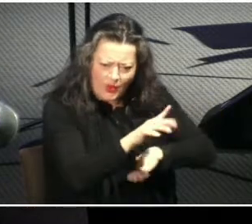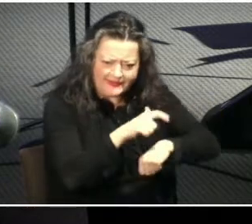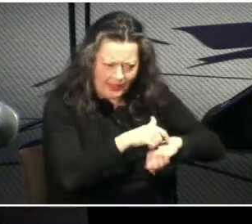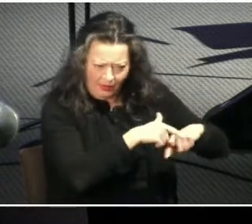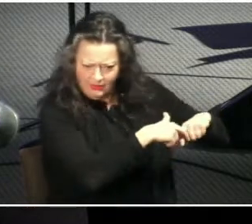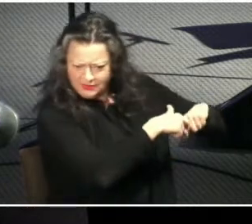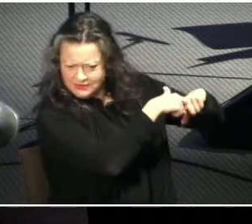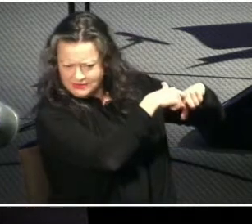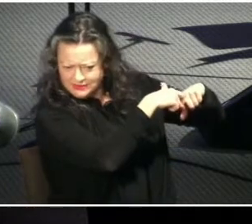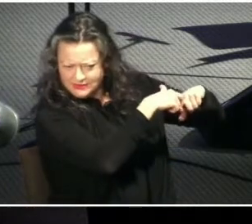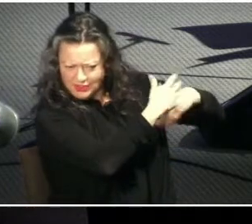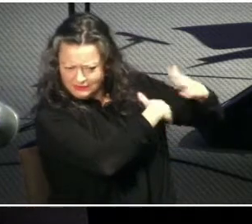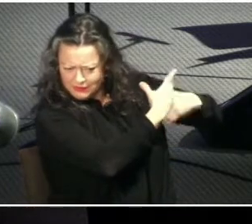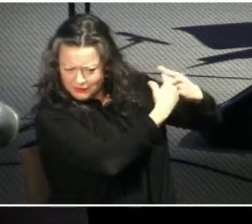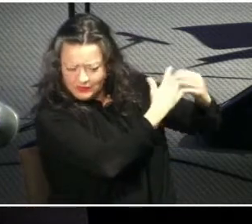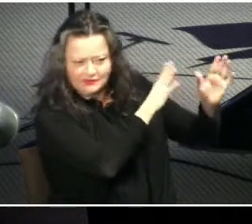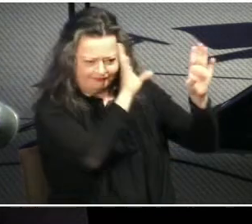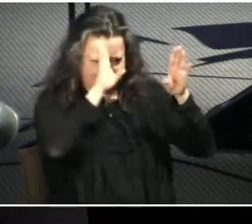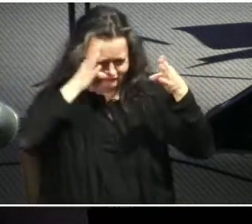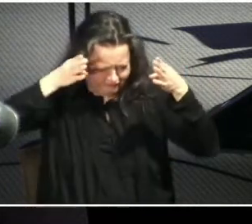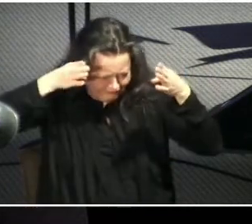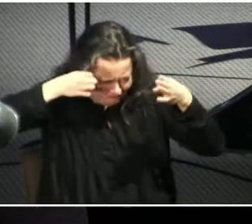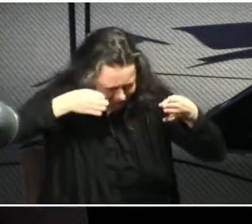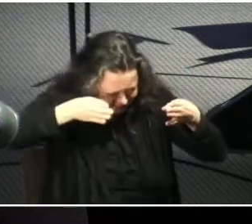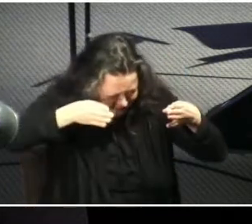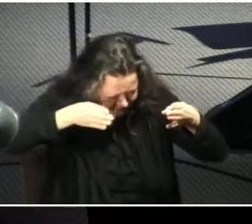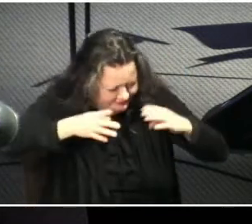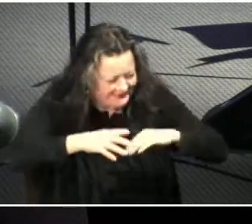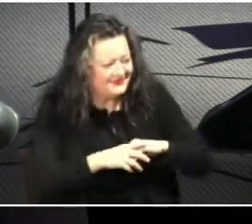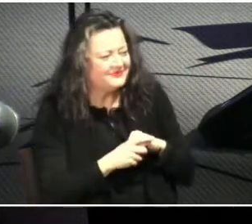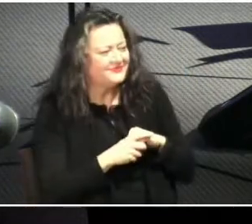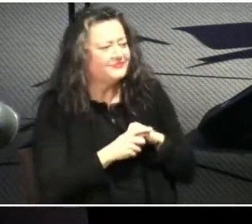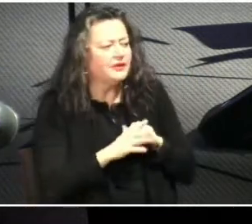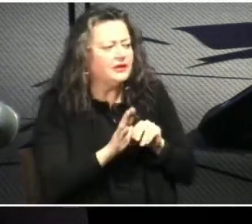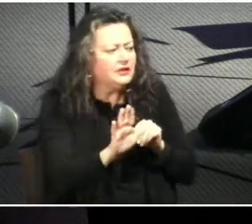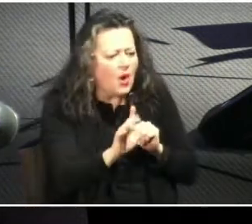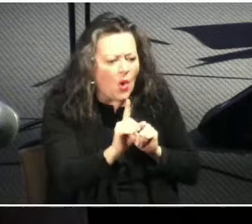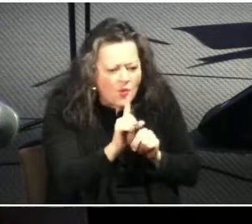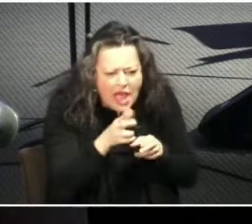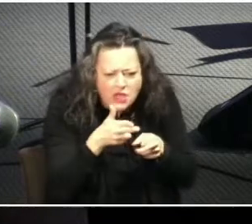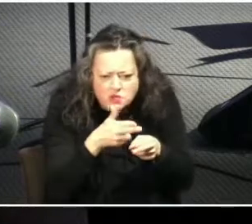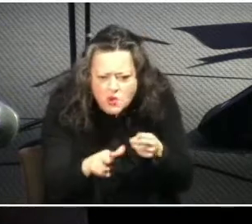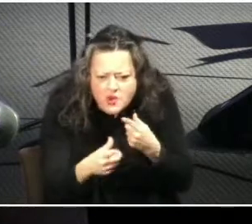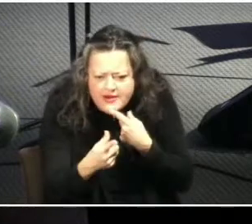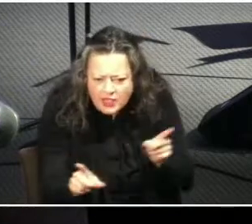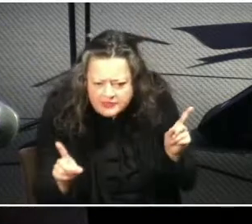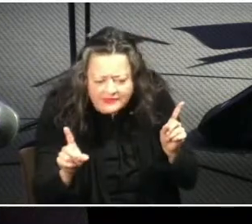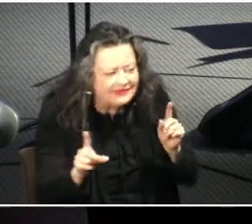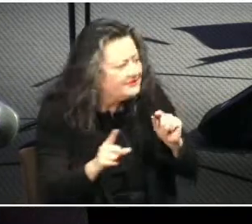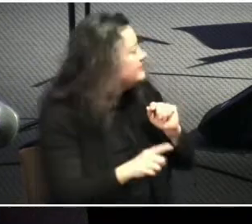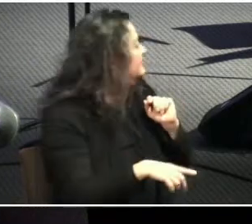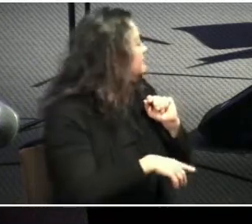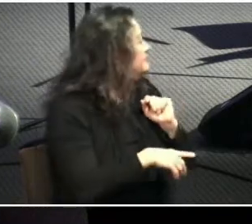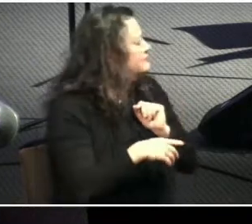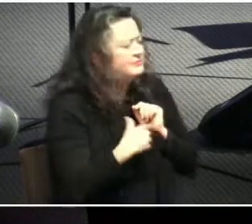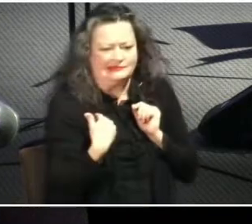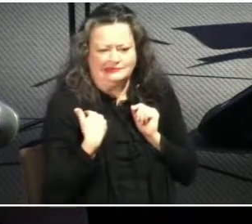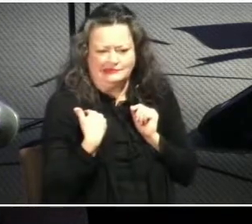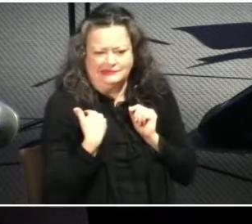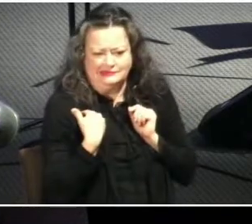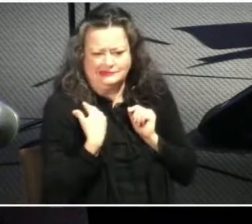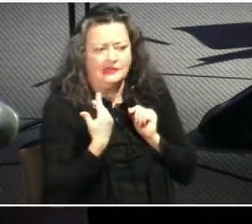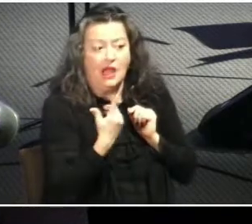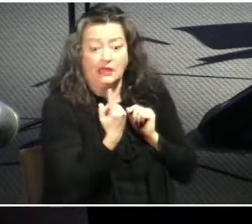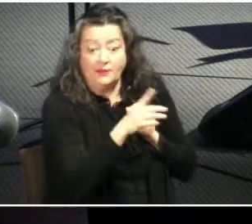we go through this sunday together also just a short little announcement i was handed a set of keys a while ago